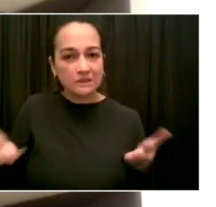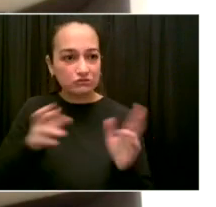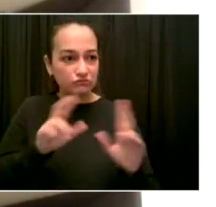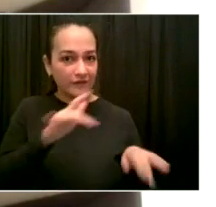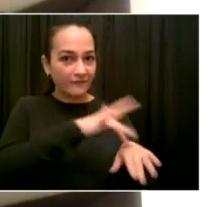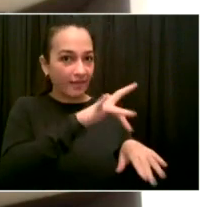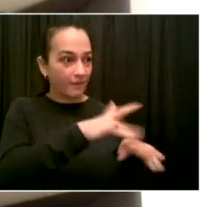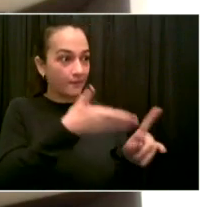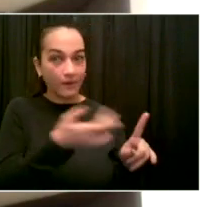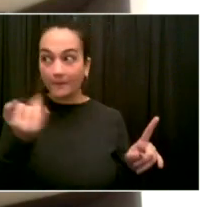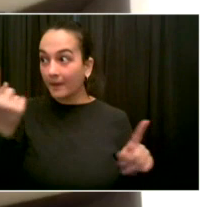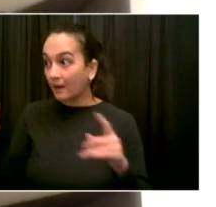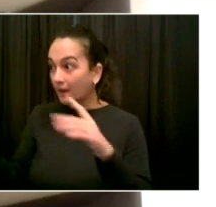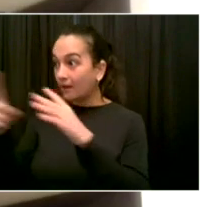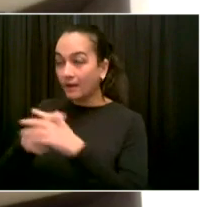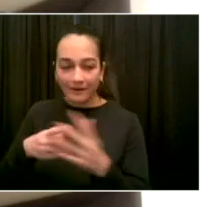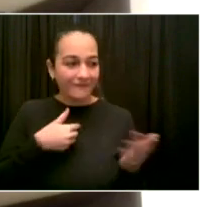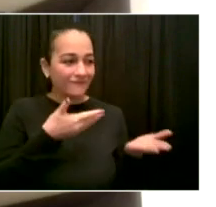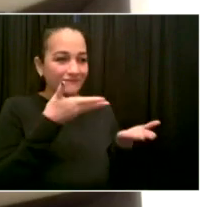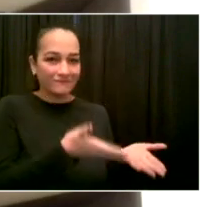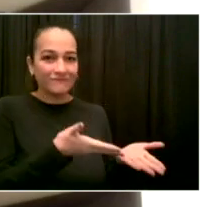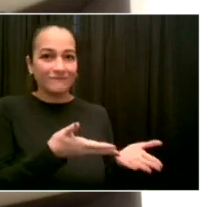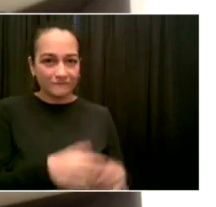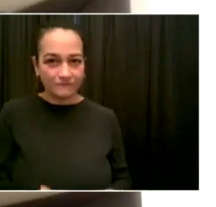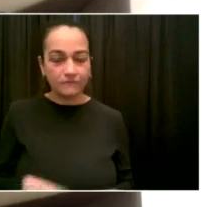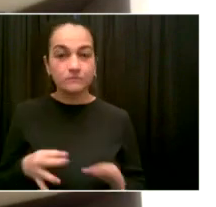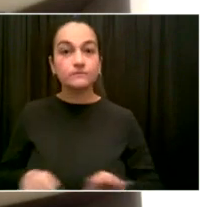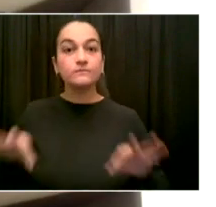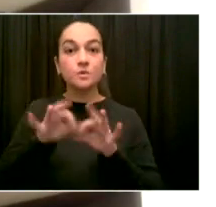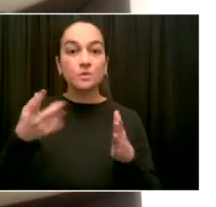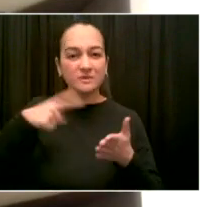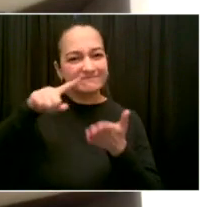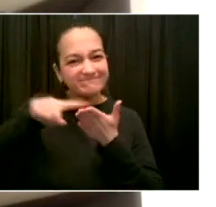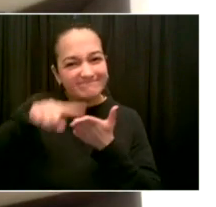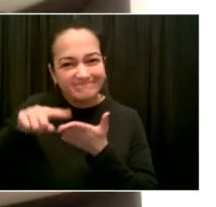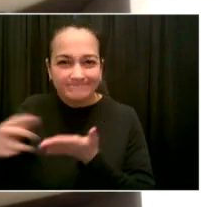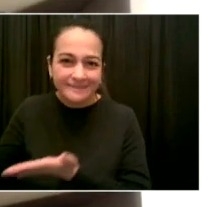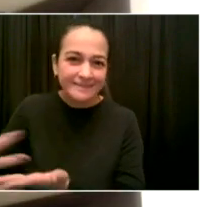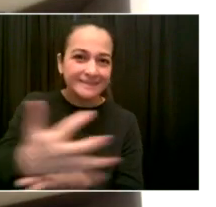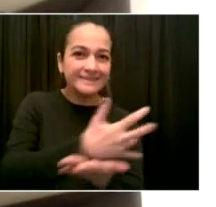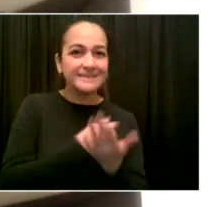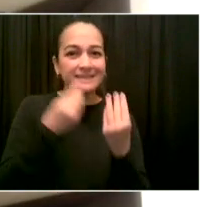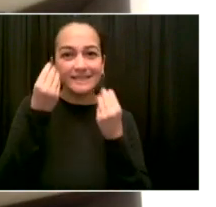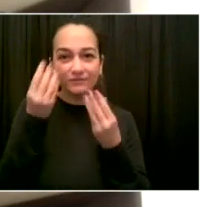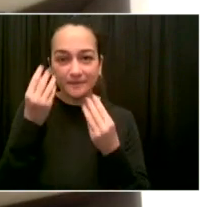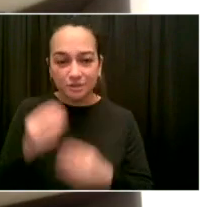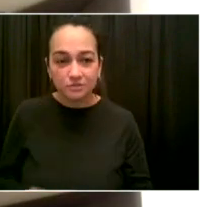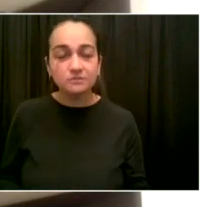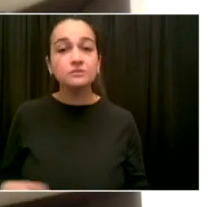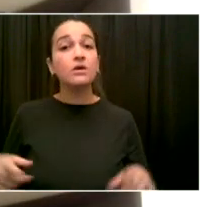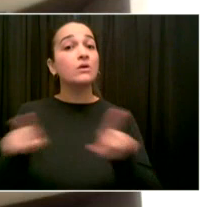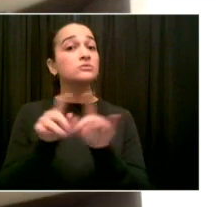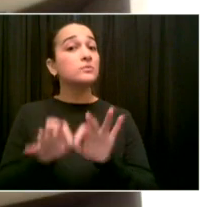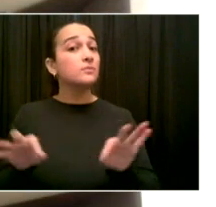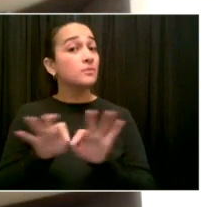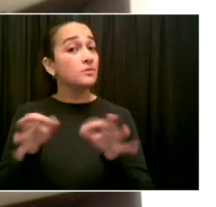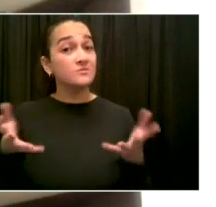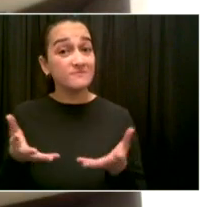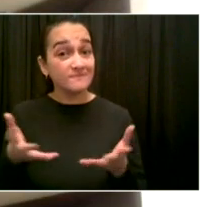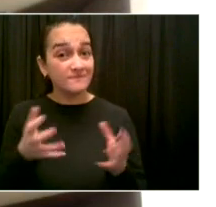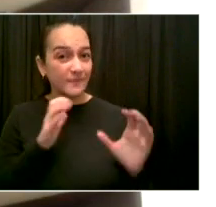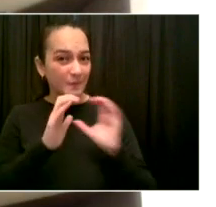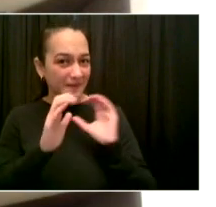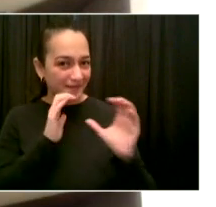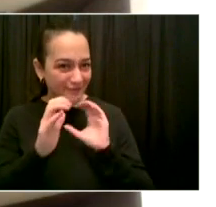Dr. Mayor, focusing on the challenge of inequality first and foremost, which to such a painful degree was laid bare